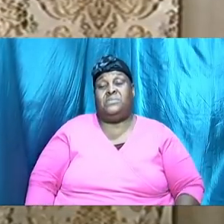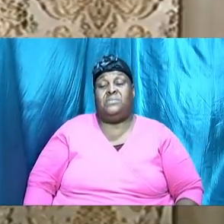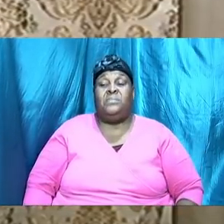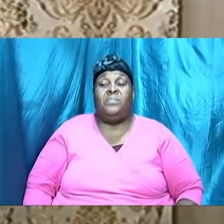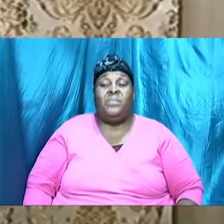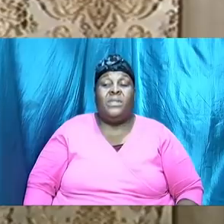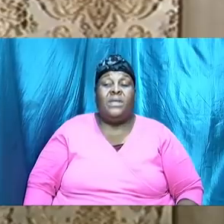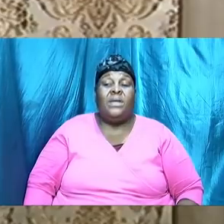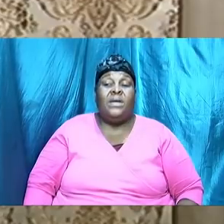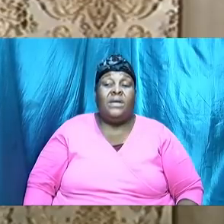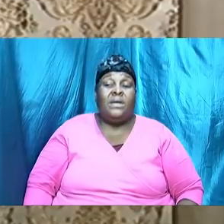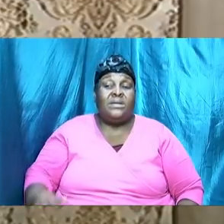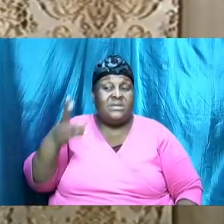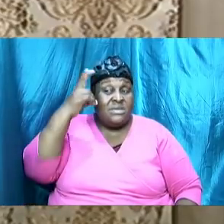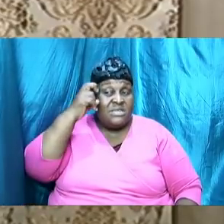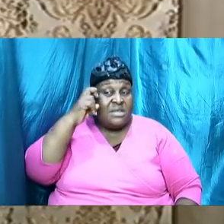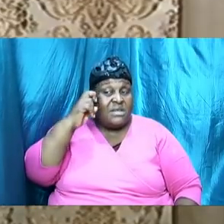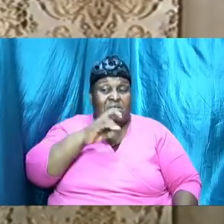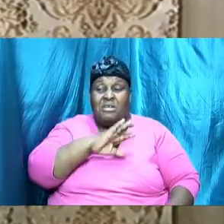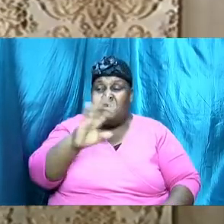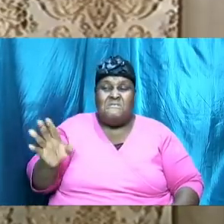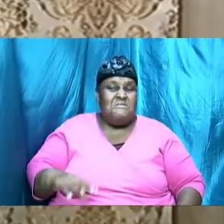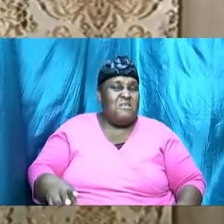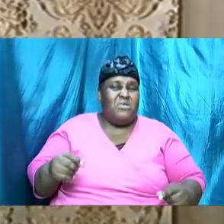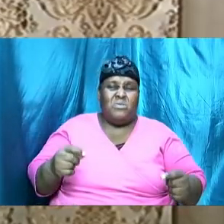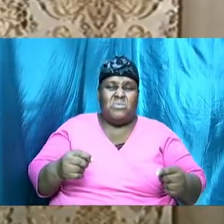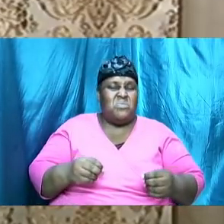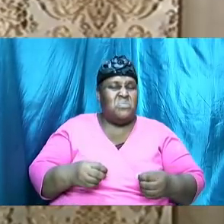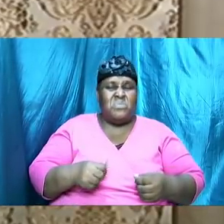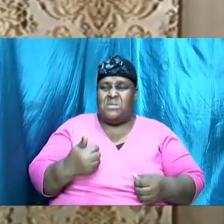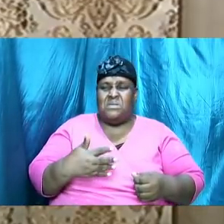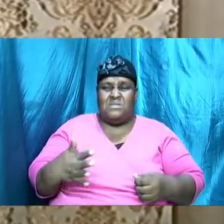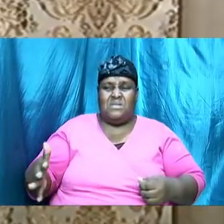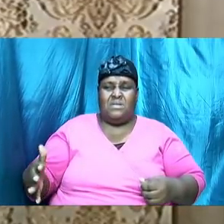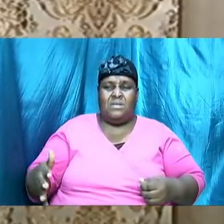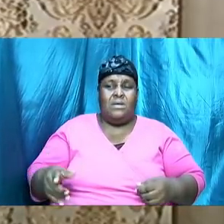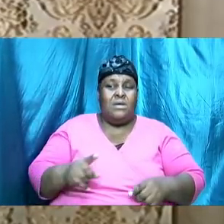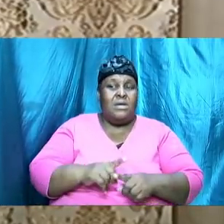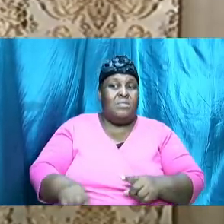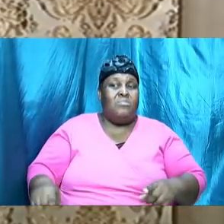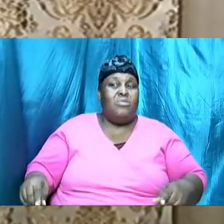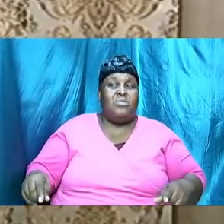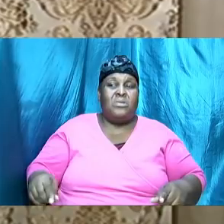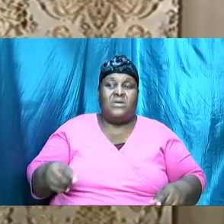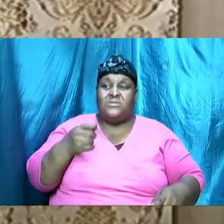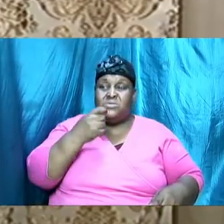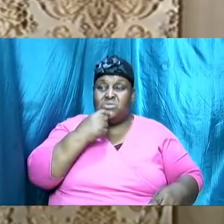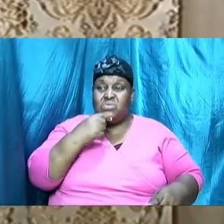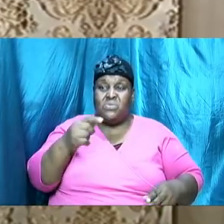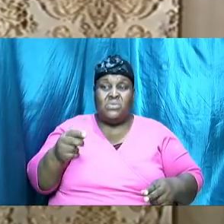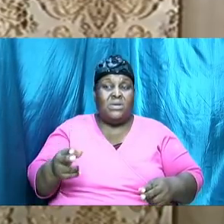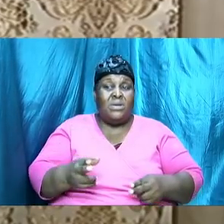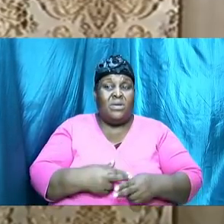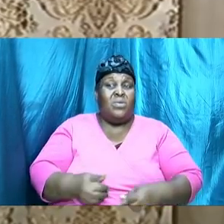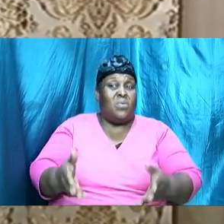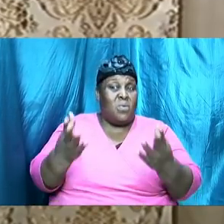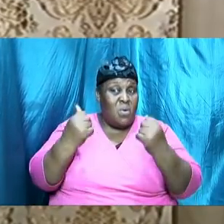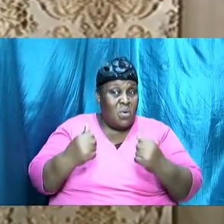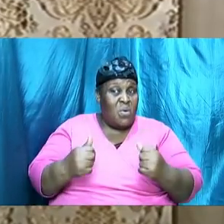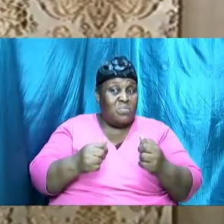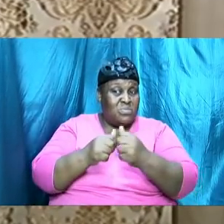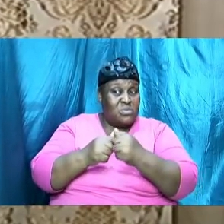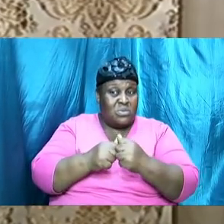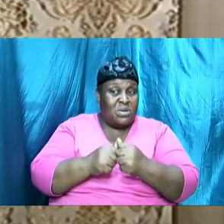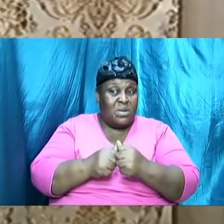he didn't do anything but as soon as or not long after they came together and they were now